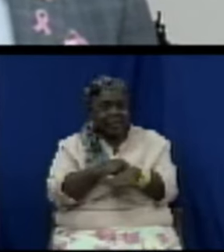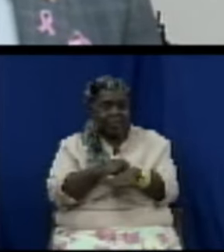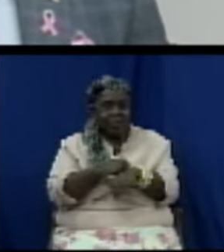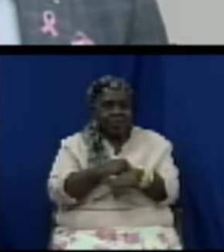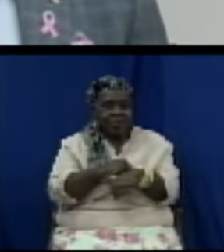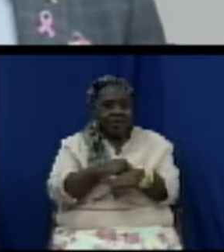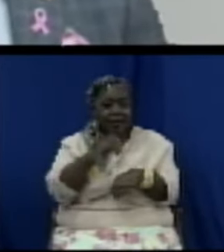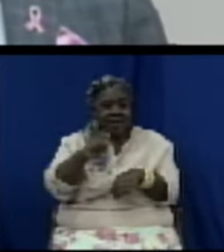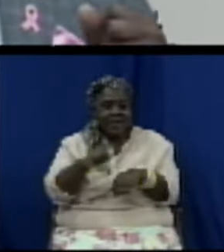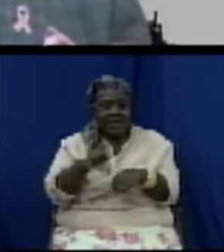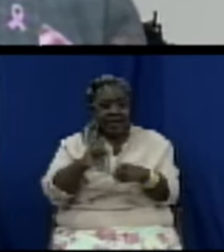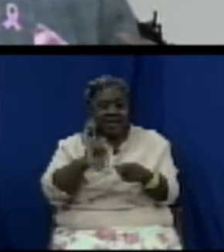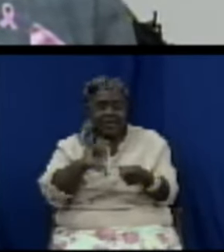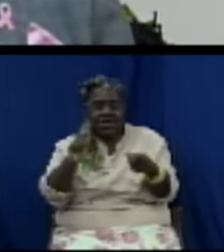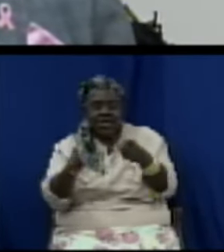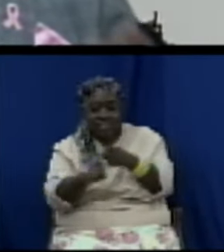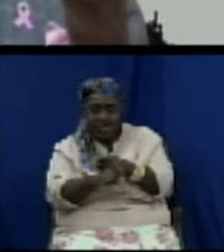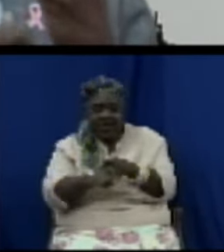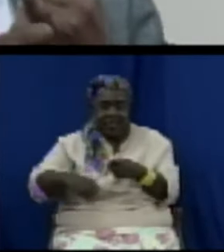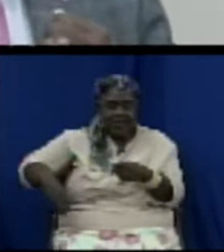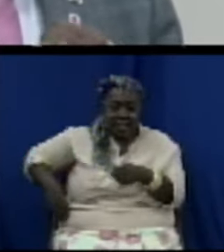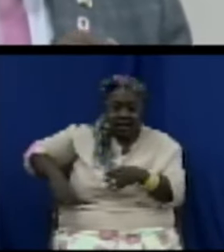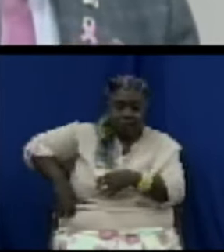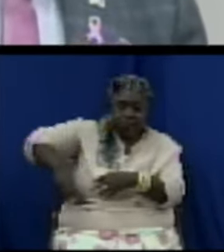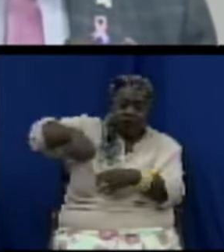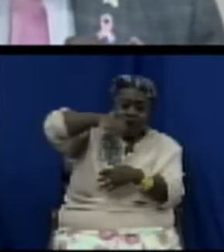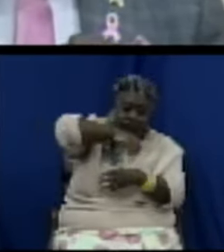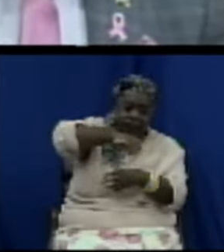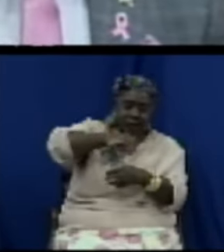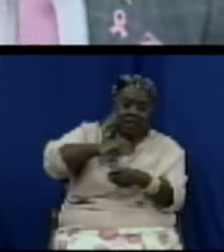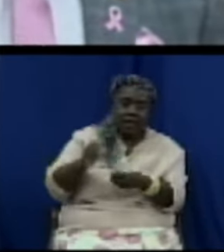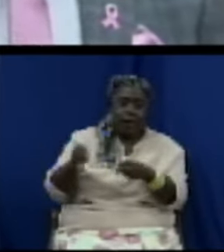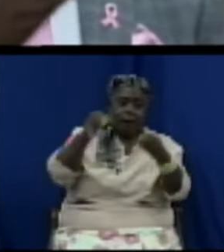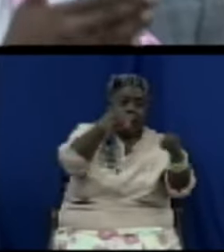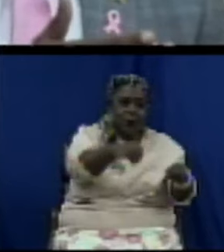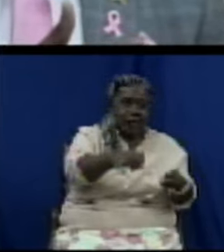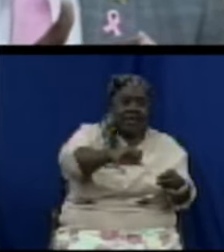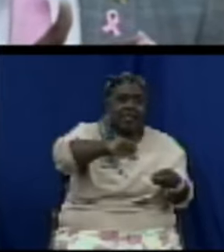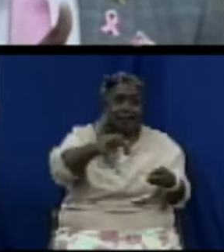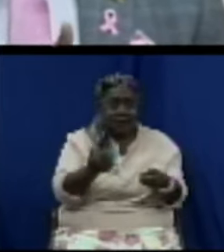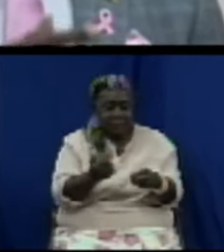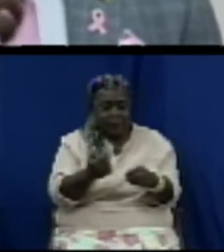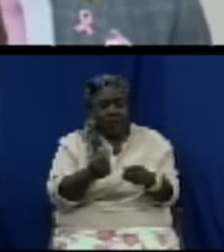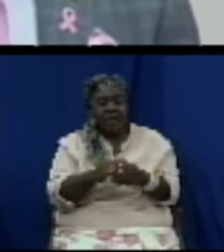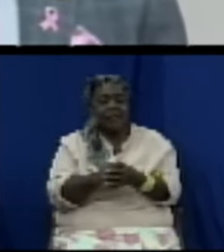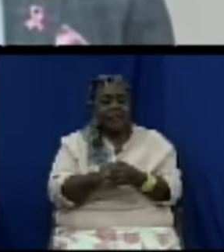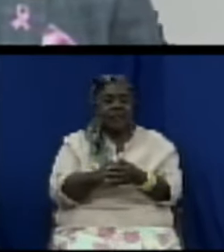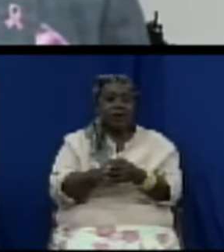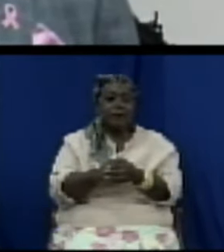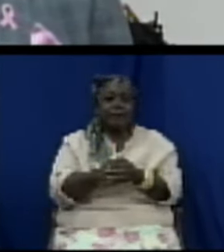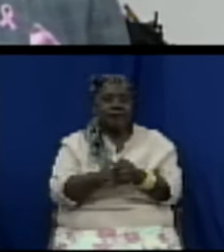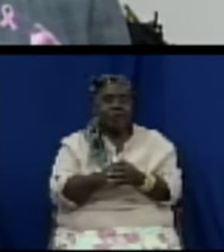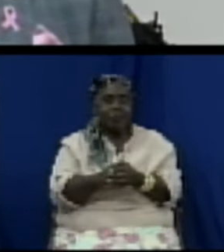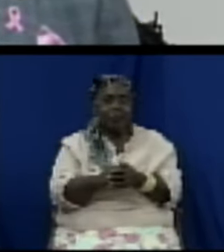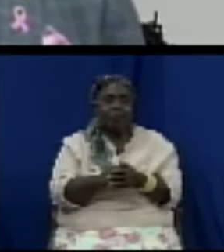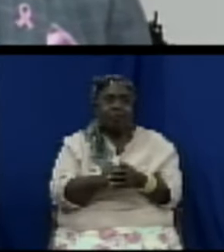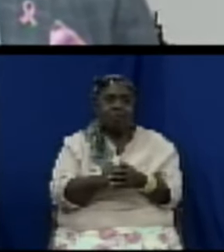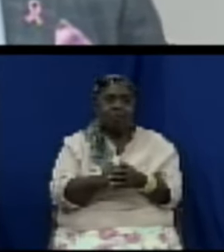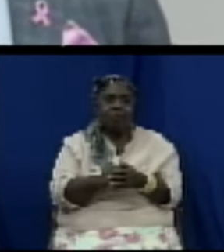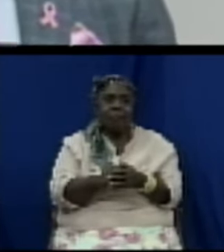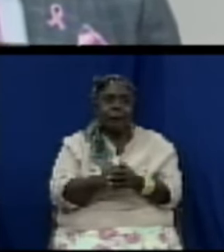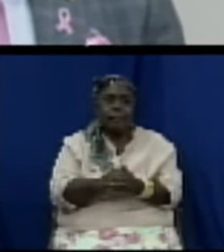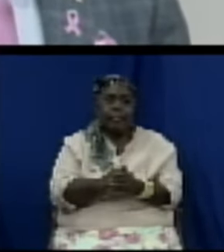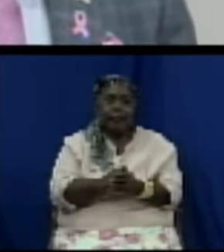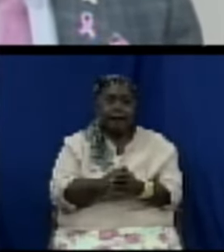renal transplant. Why? Renal transplant is cheaper. Well, let's put that secondary. The first thing, renal transplant, you live